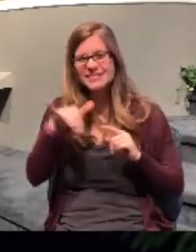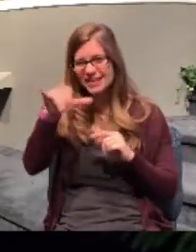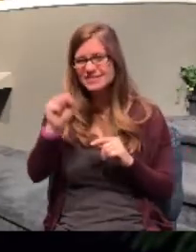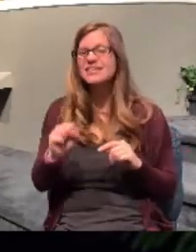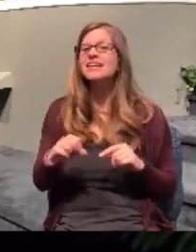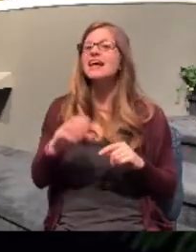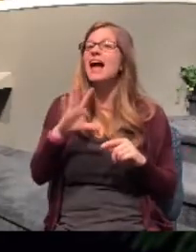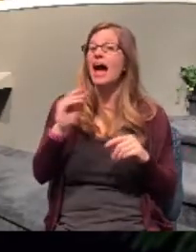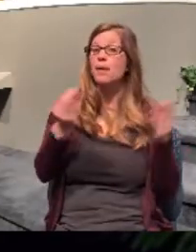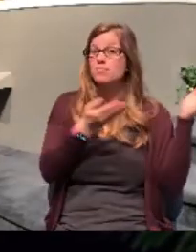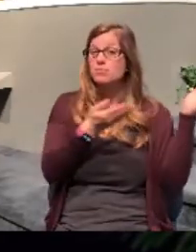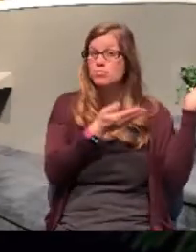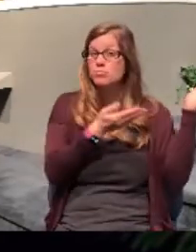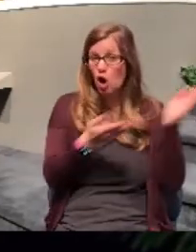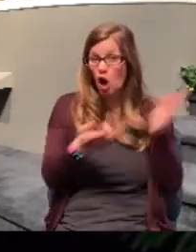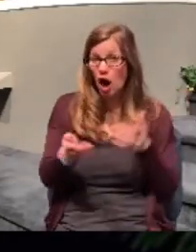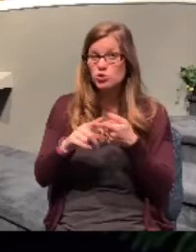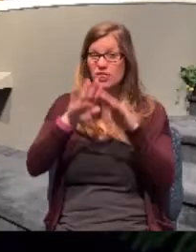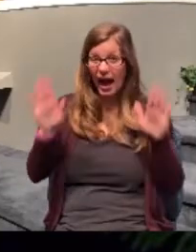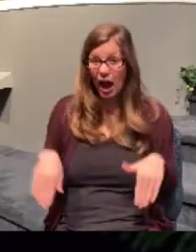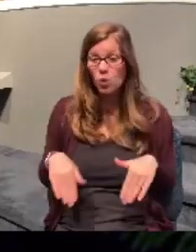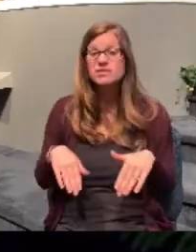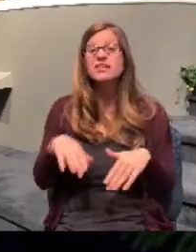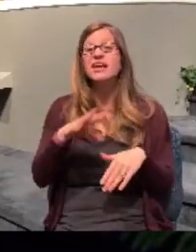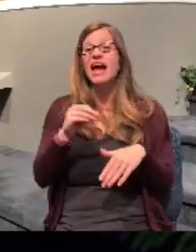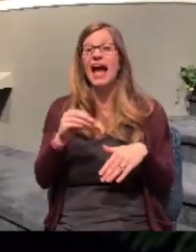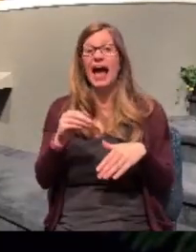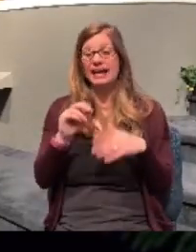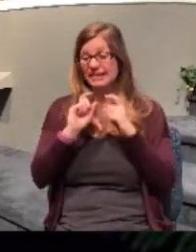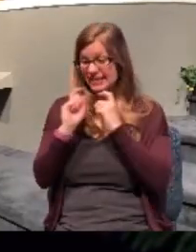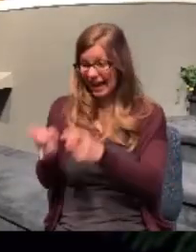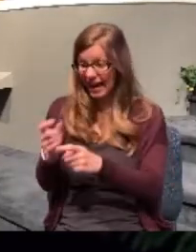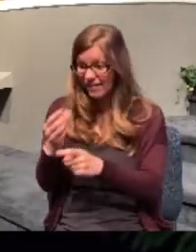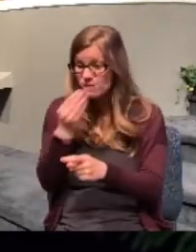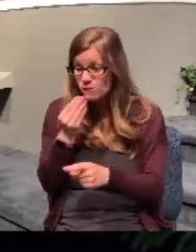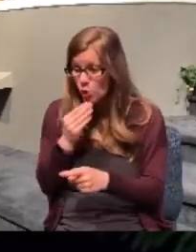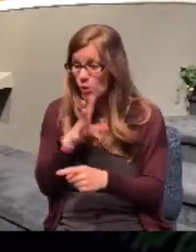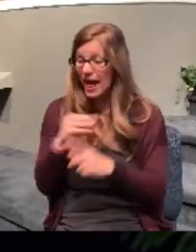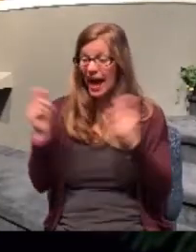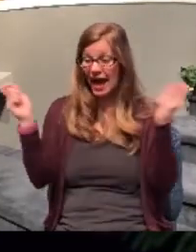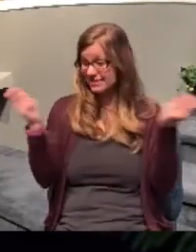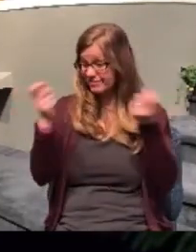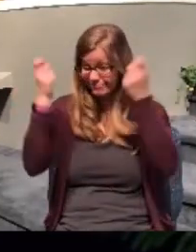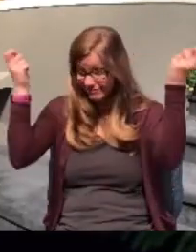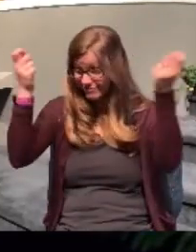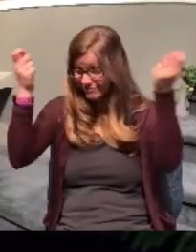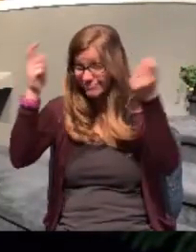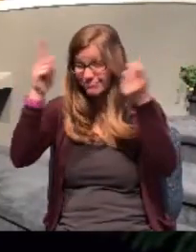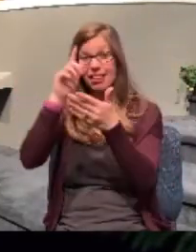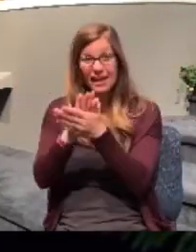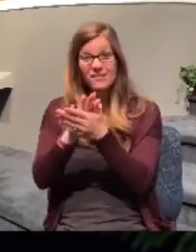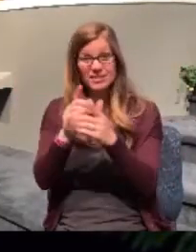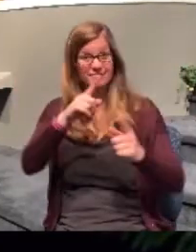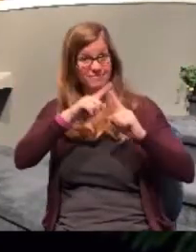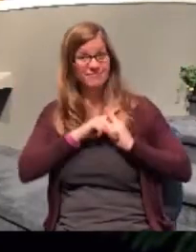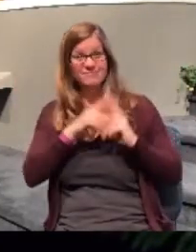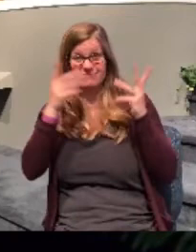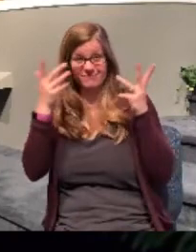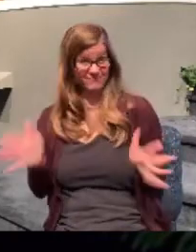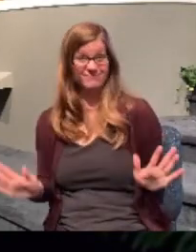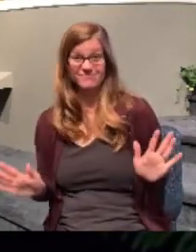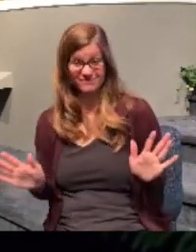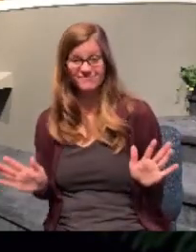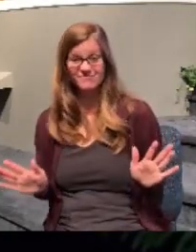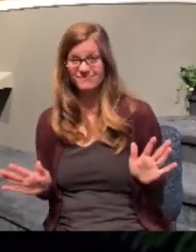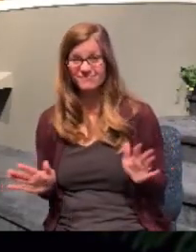brought them into his house, he set meat before them and rejoiced believing in God with all